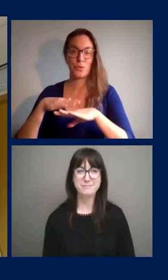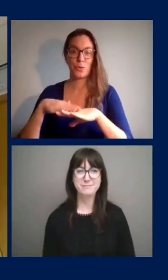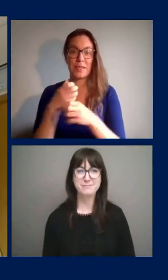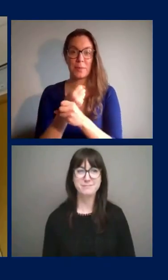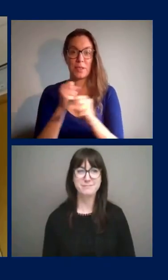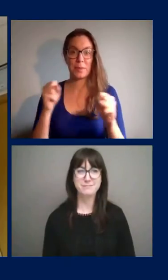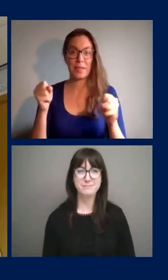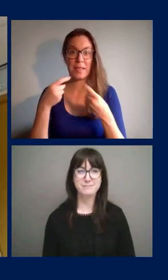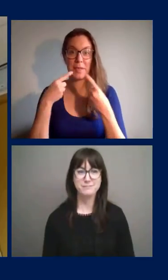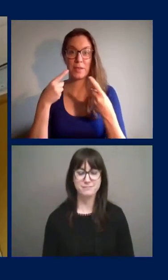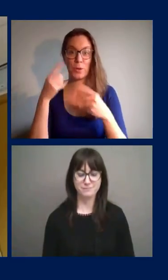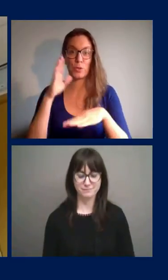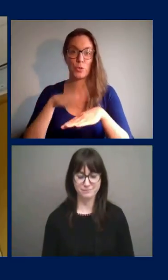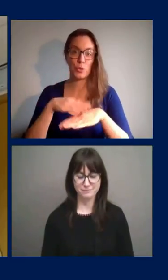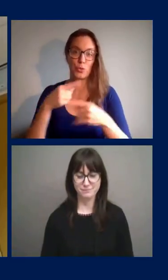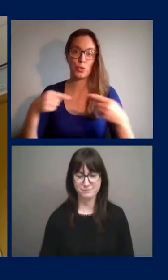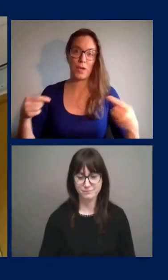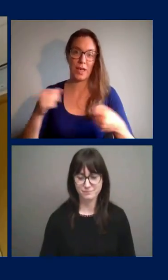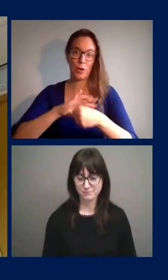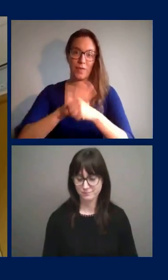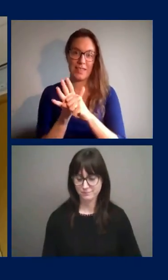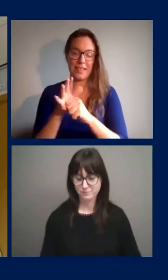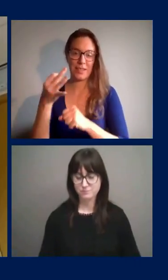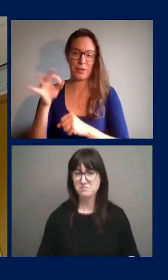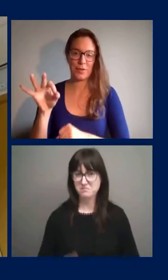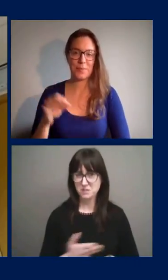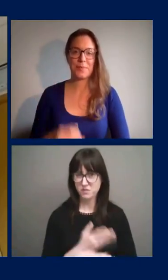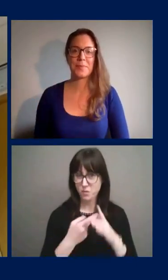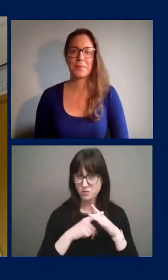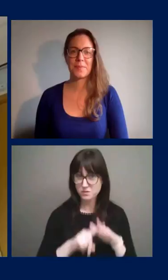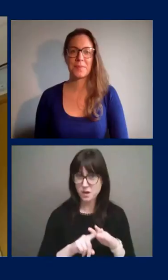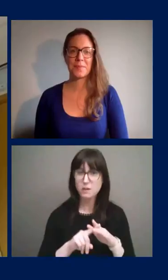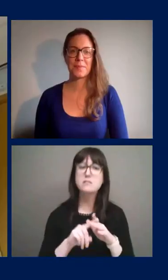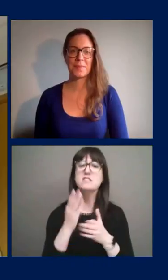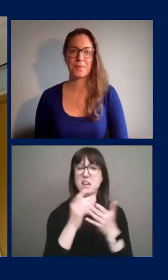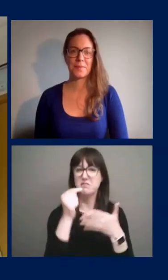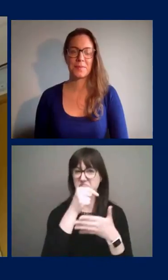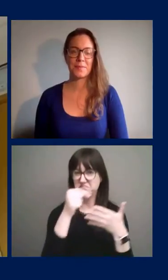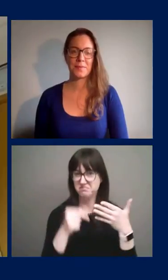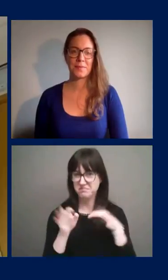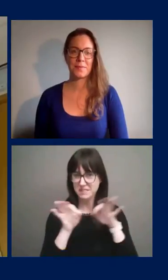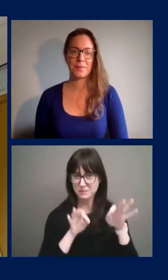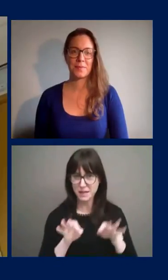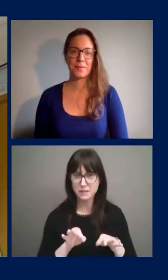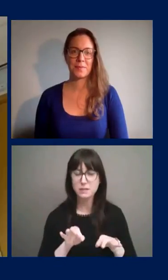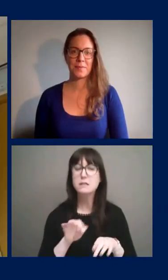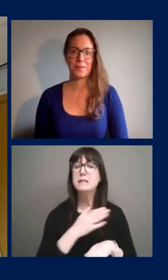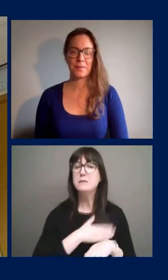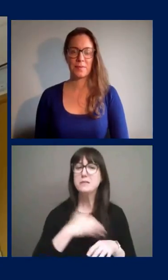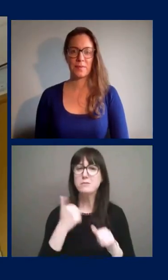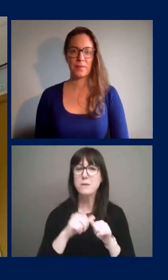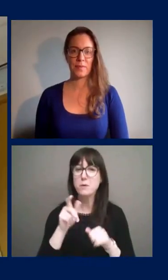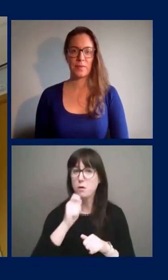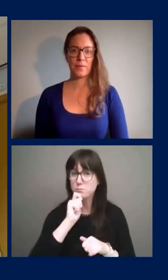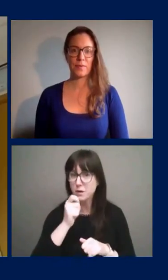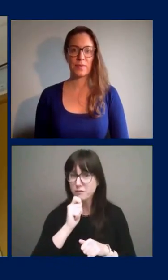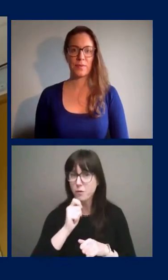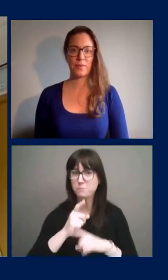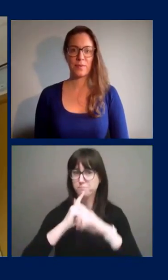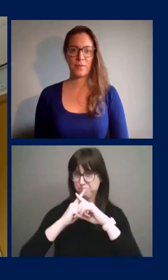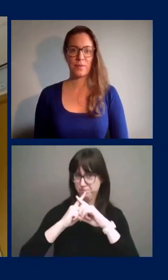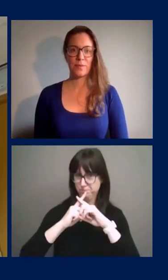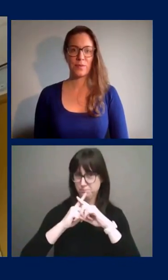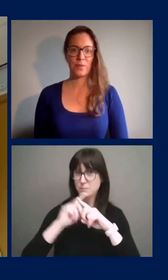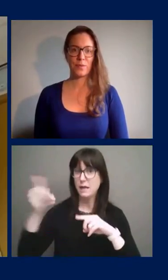nouveau coronavirus COVID-19. Before we begin, I'd like to go over a few items. A reminder to please place your microphone on mute until I invite you to